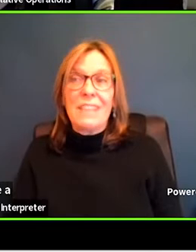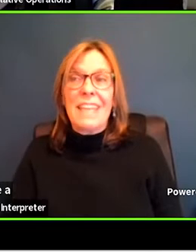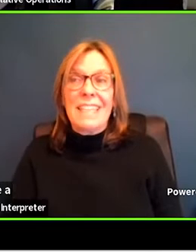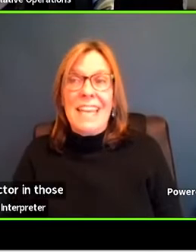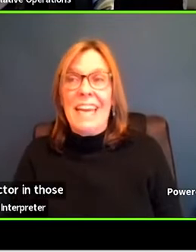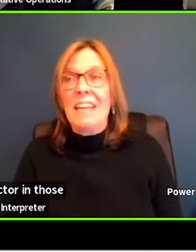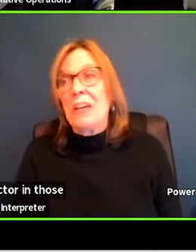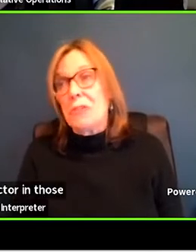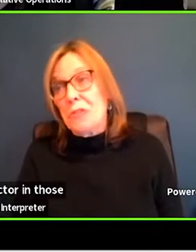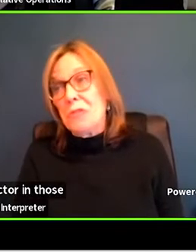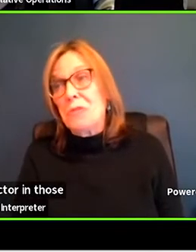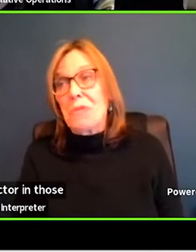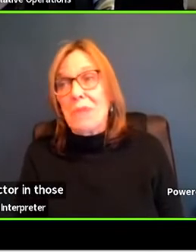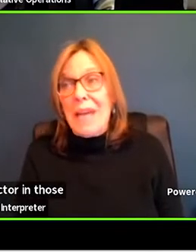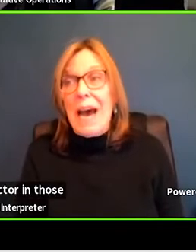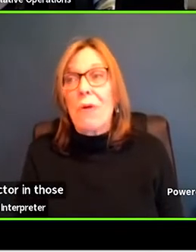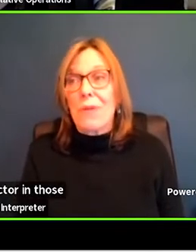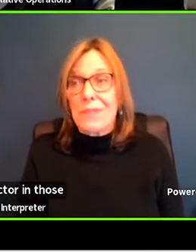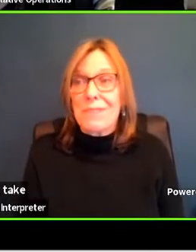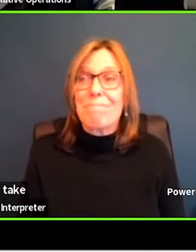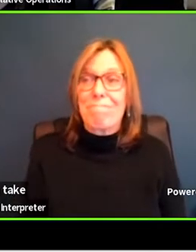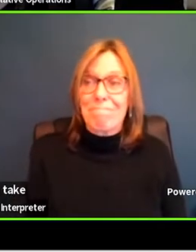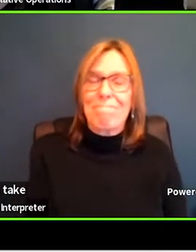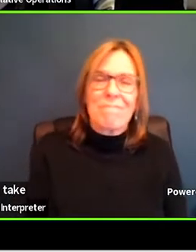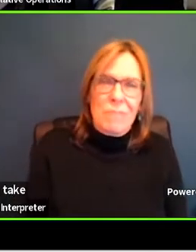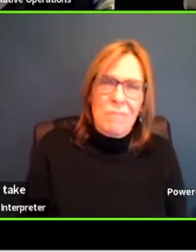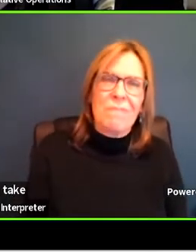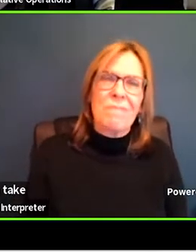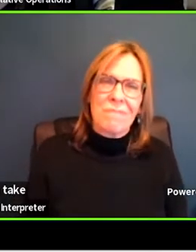those hearings can take two, three hours.